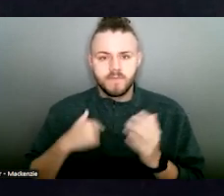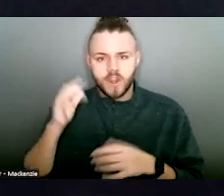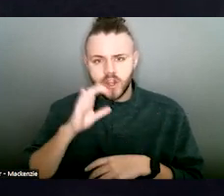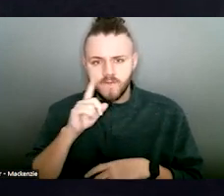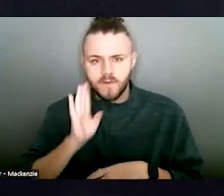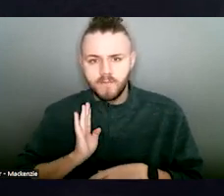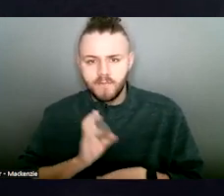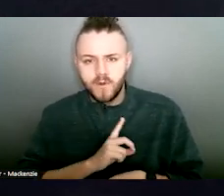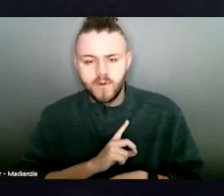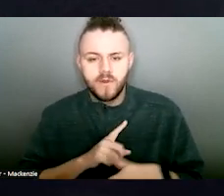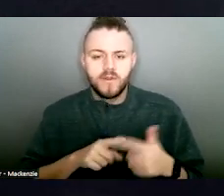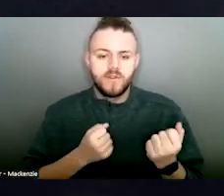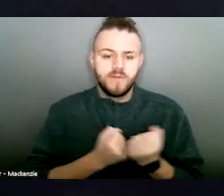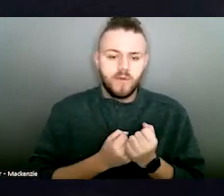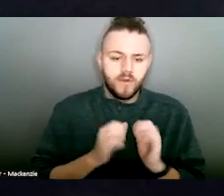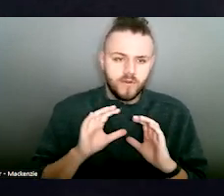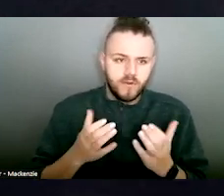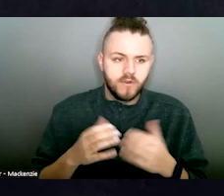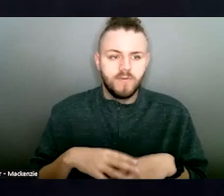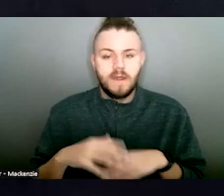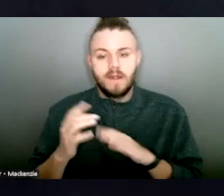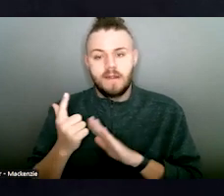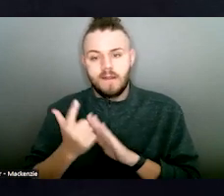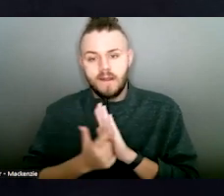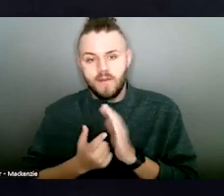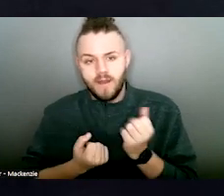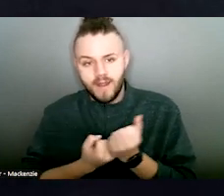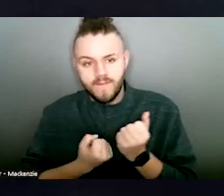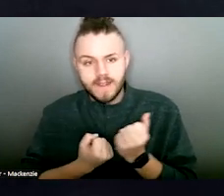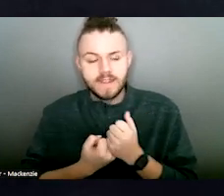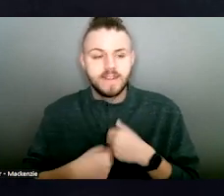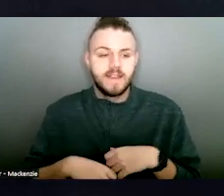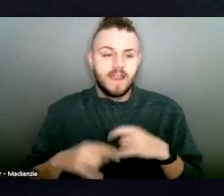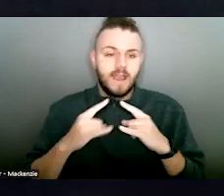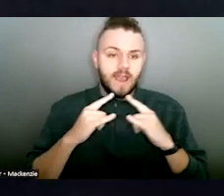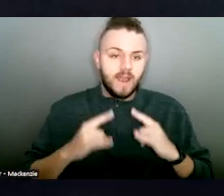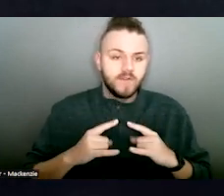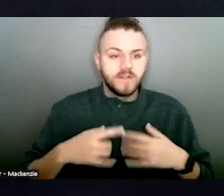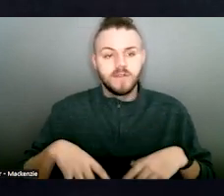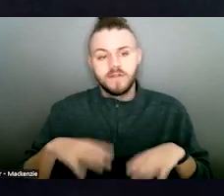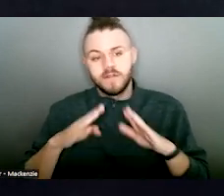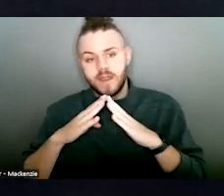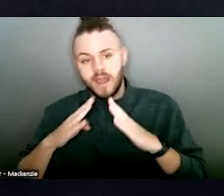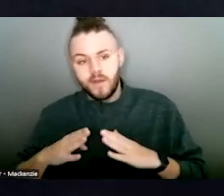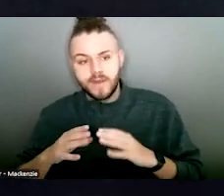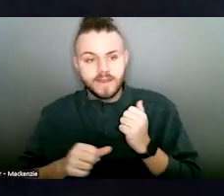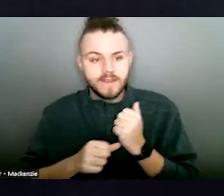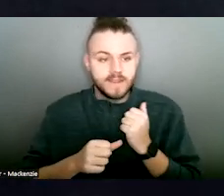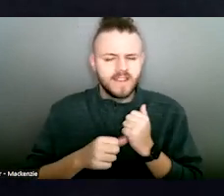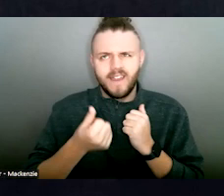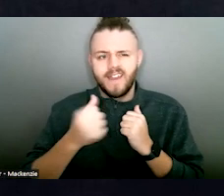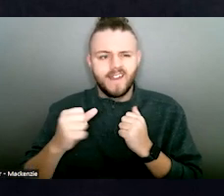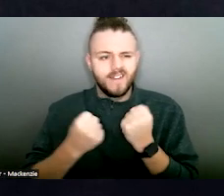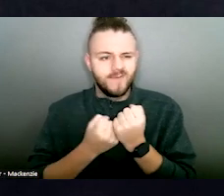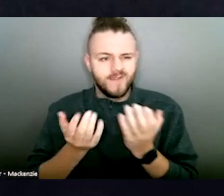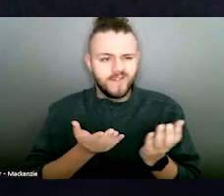whether it was legal advocacy, housing assistance, or any other supportive services. And